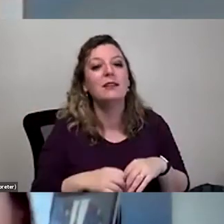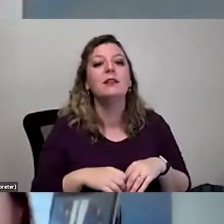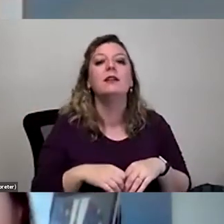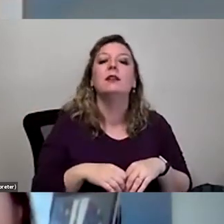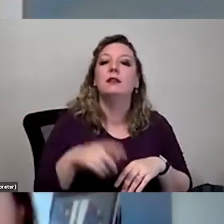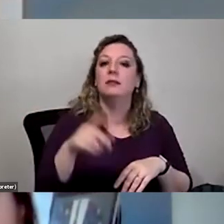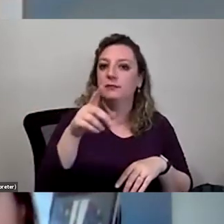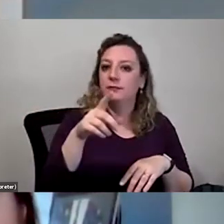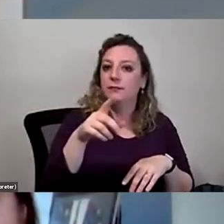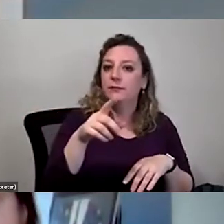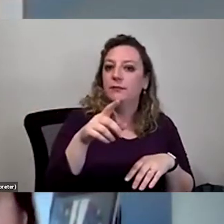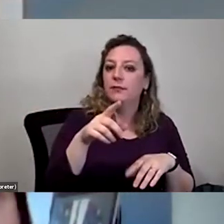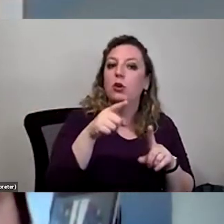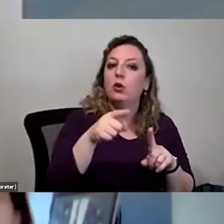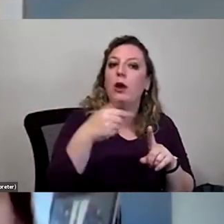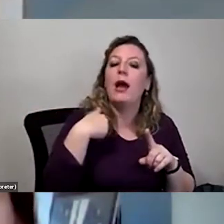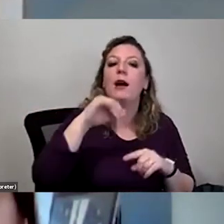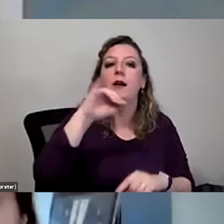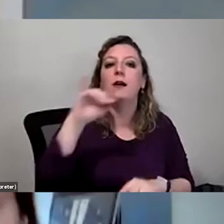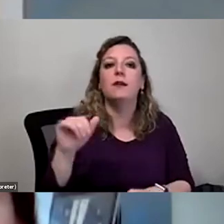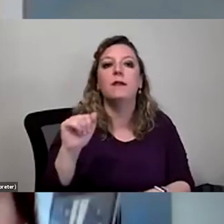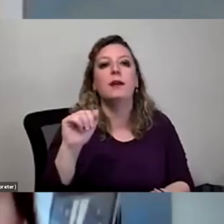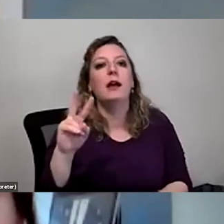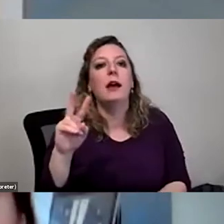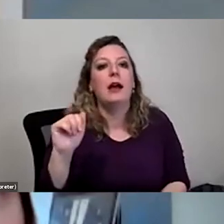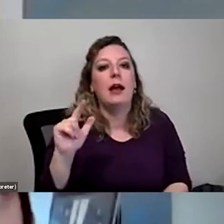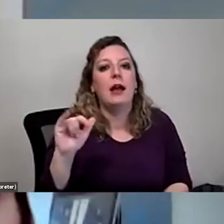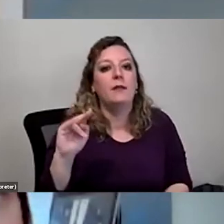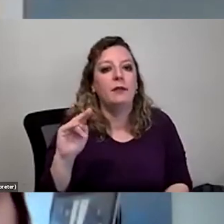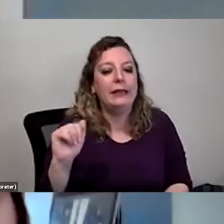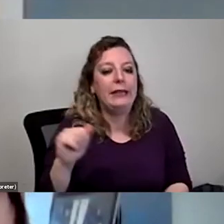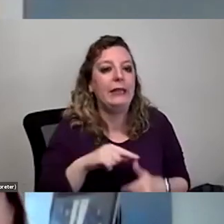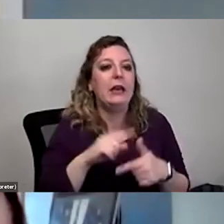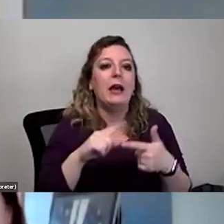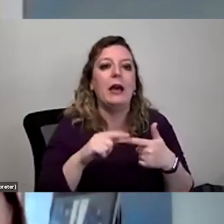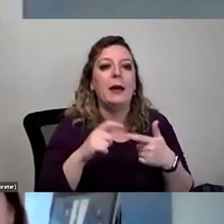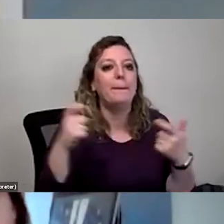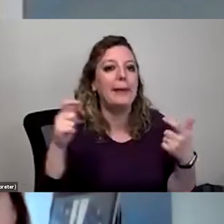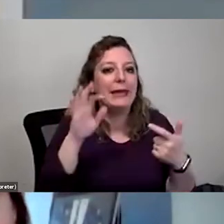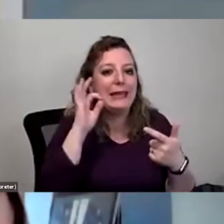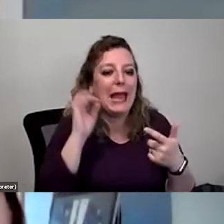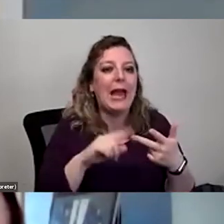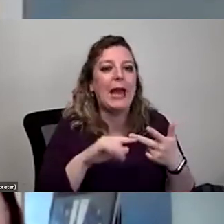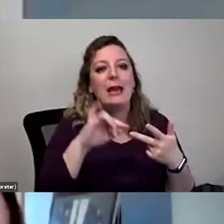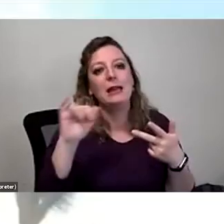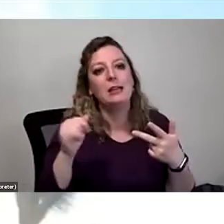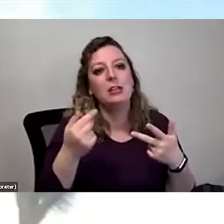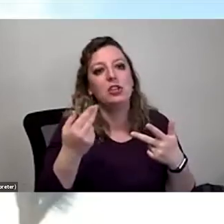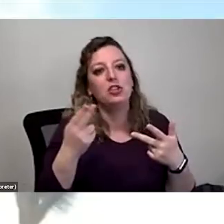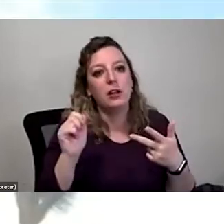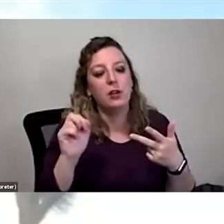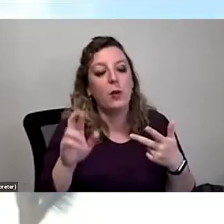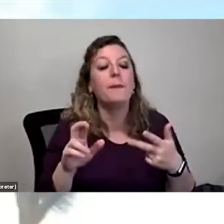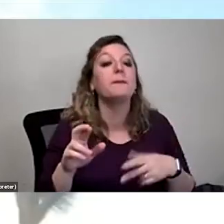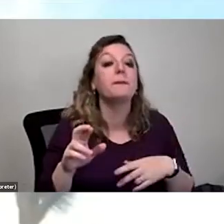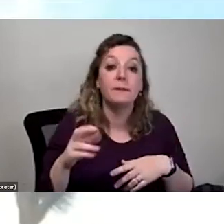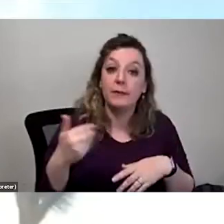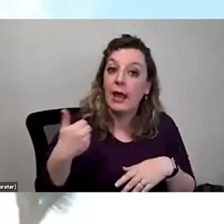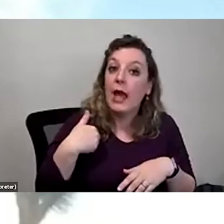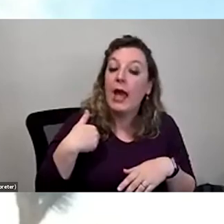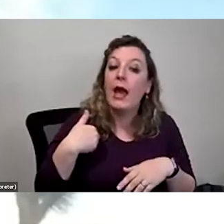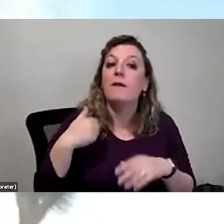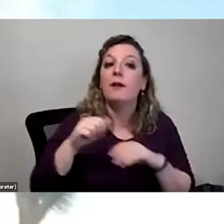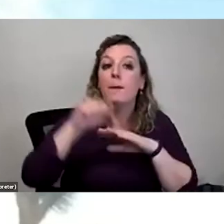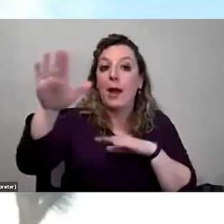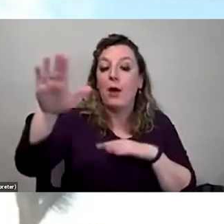you guys have javelina or Mexican wolf, jaguar or big cats there? We do have mountain lions